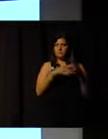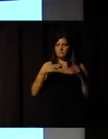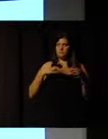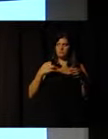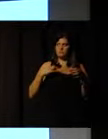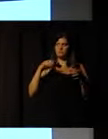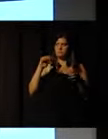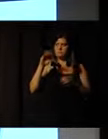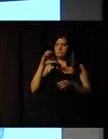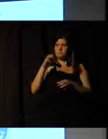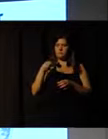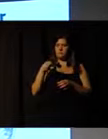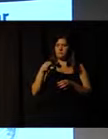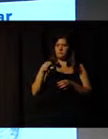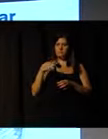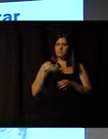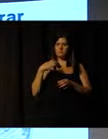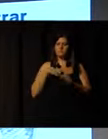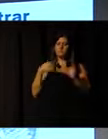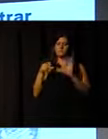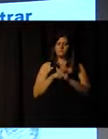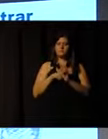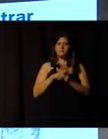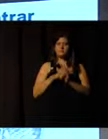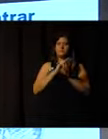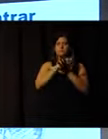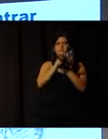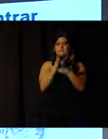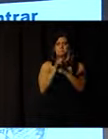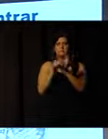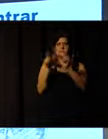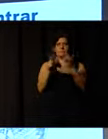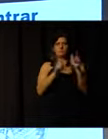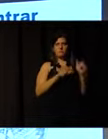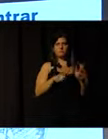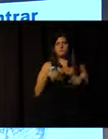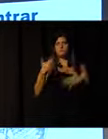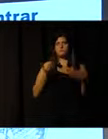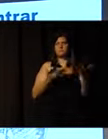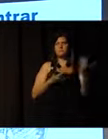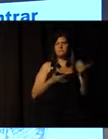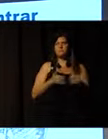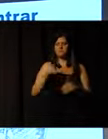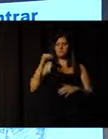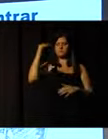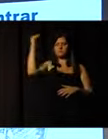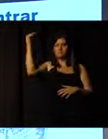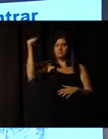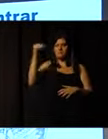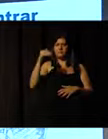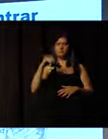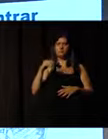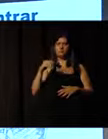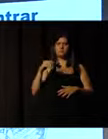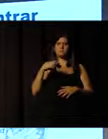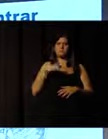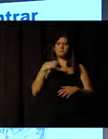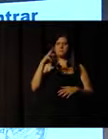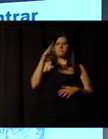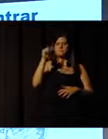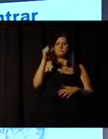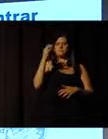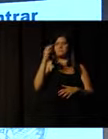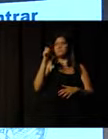groups from YMCA are characterized in several areas for youngsters, adults,